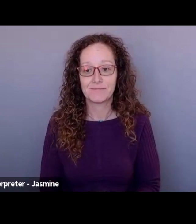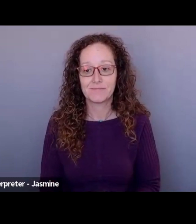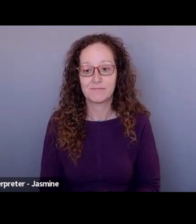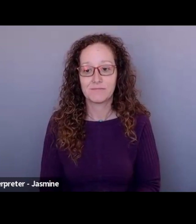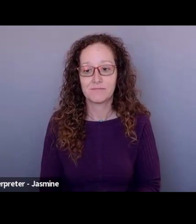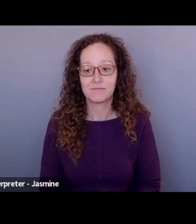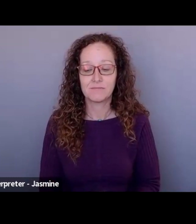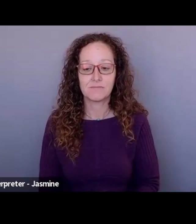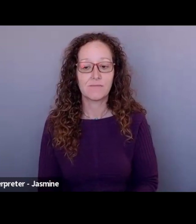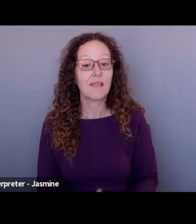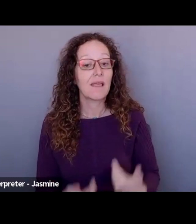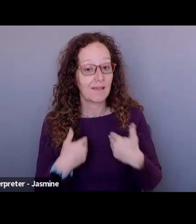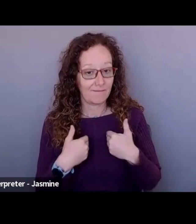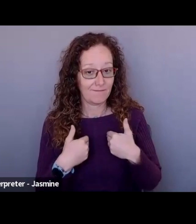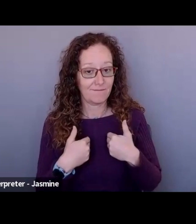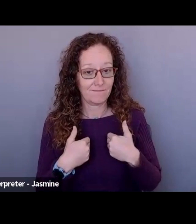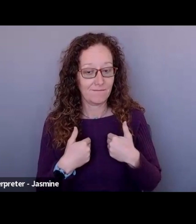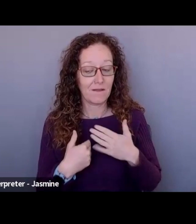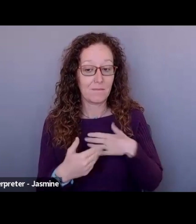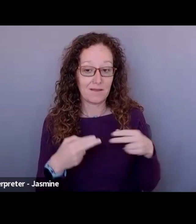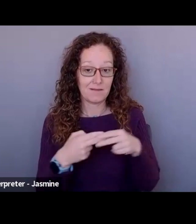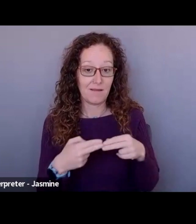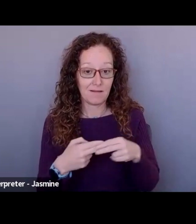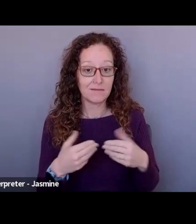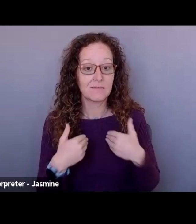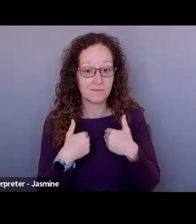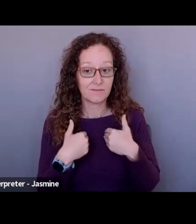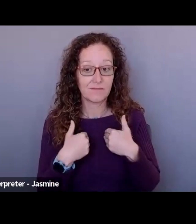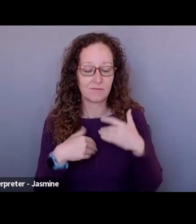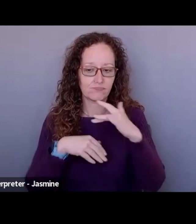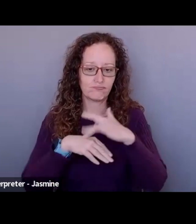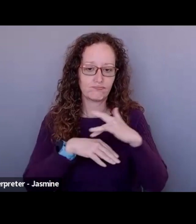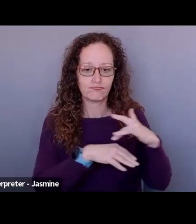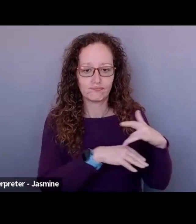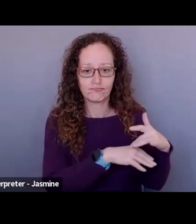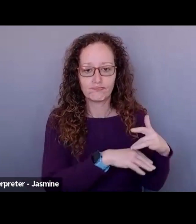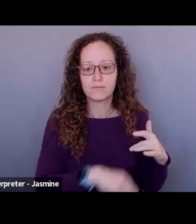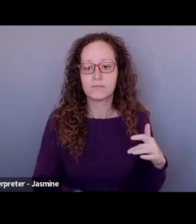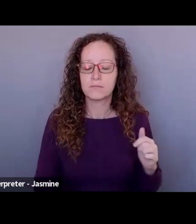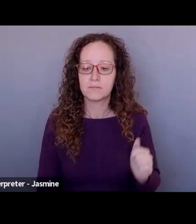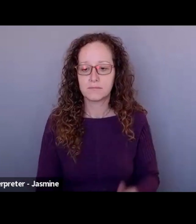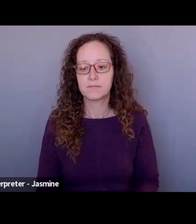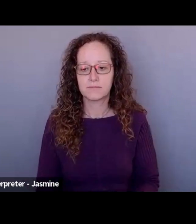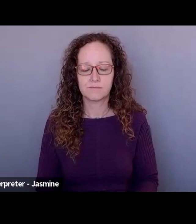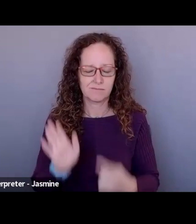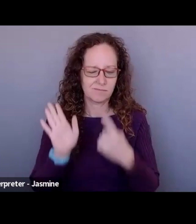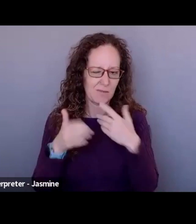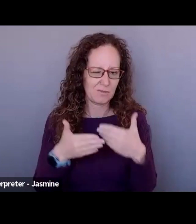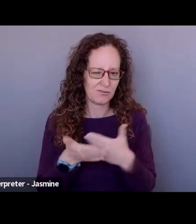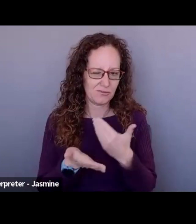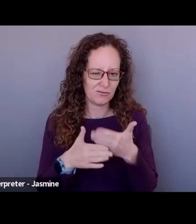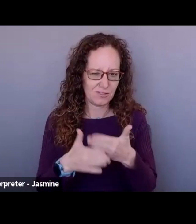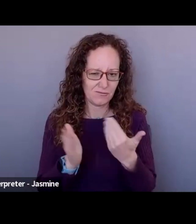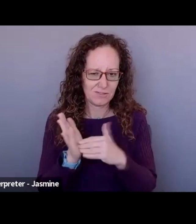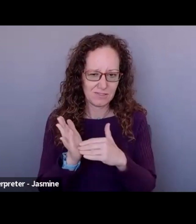I do have, um, on my slides, uh, some resources. Um, let me share again, uh, while